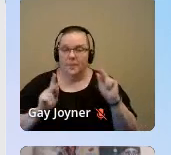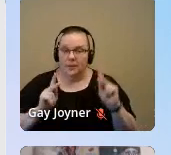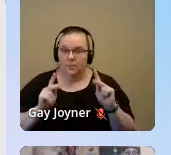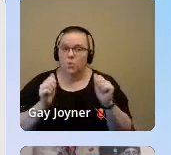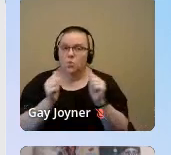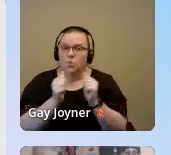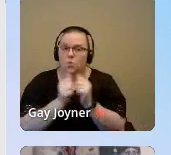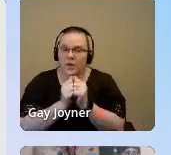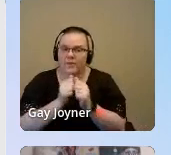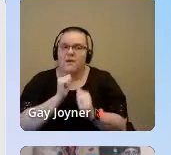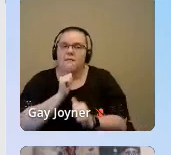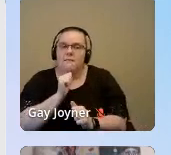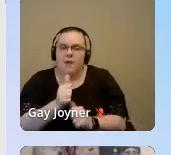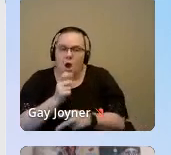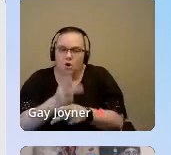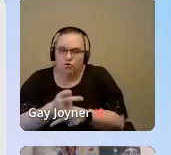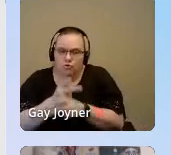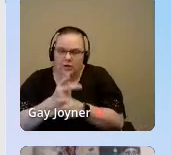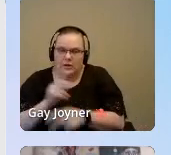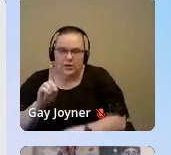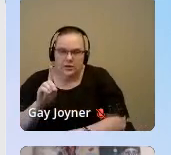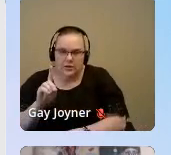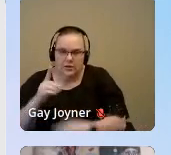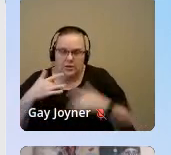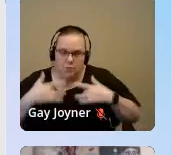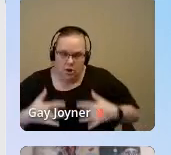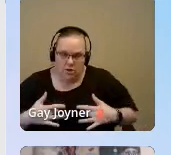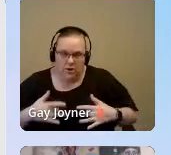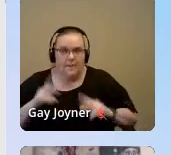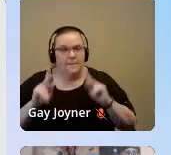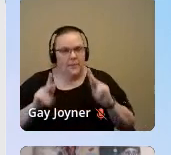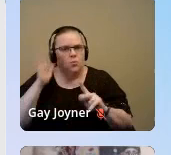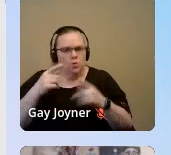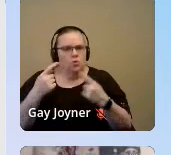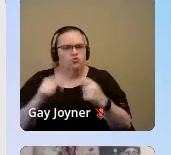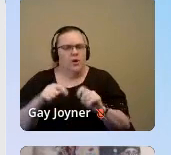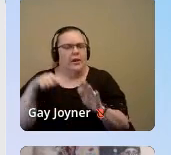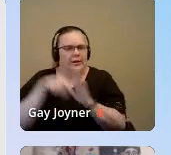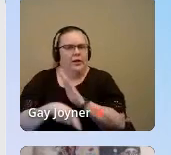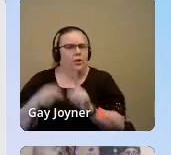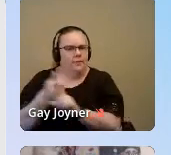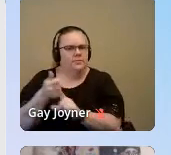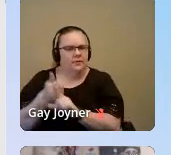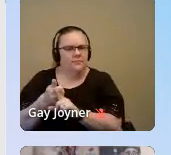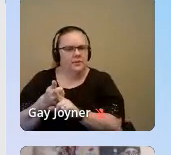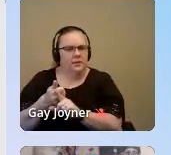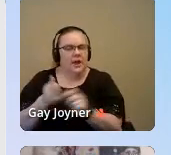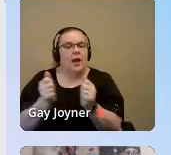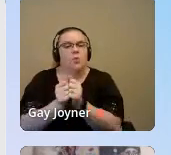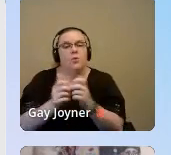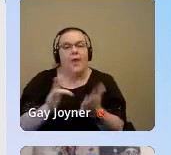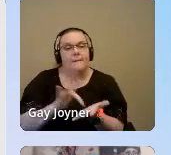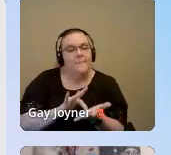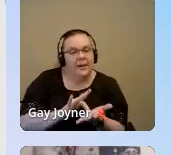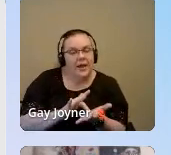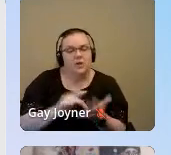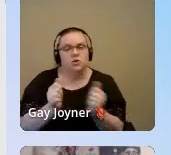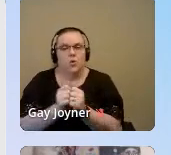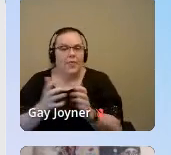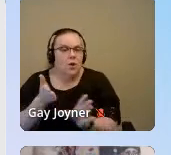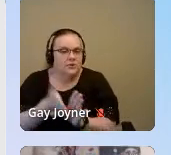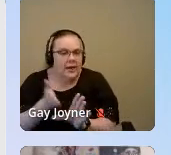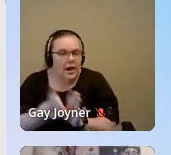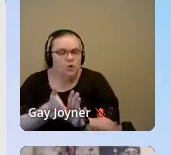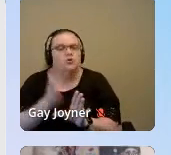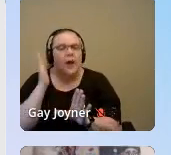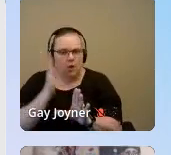all people will eventually try to kill themselves. And without medication and psychiatrists, I will surely die. And even with treatment, it